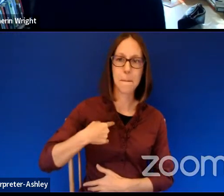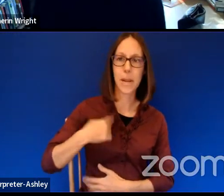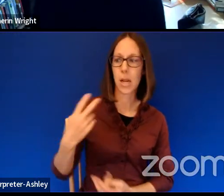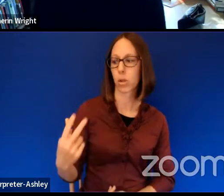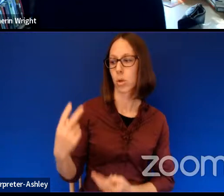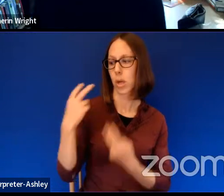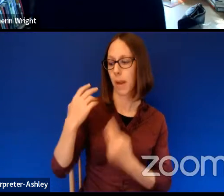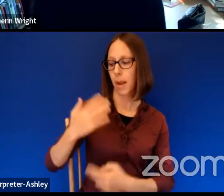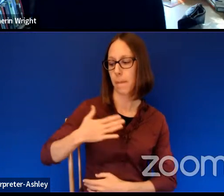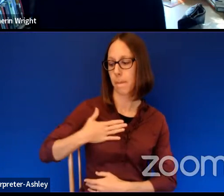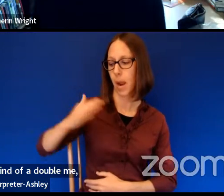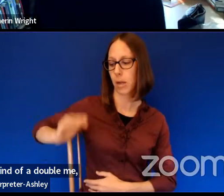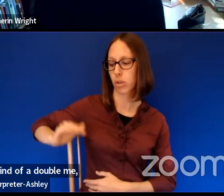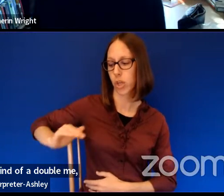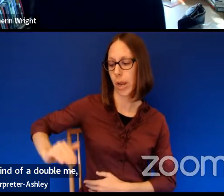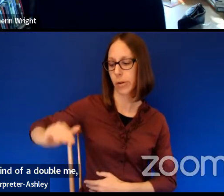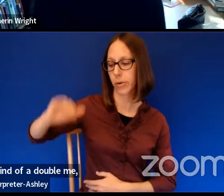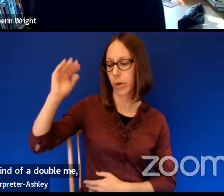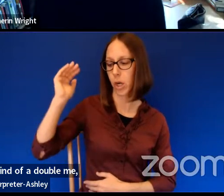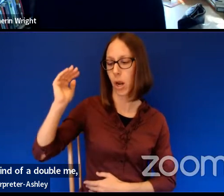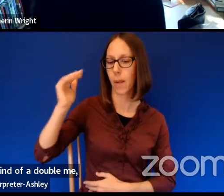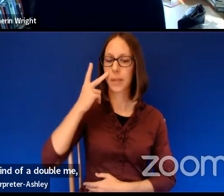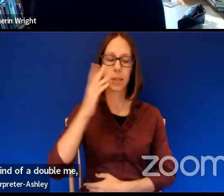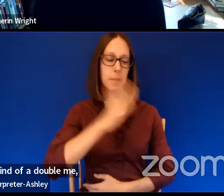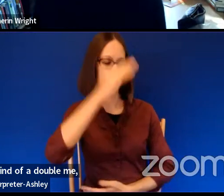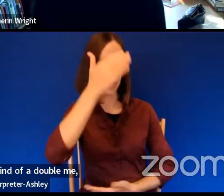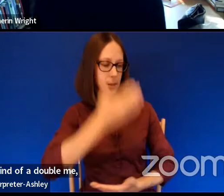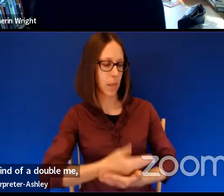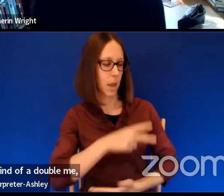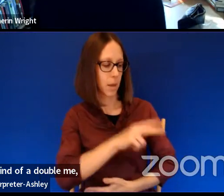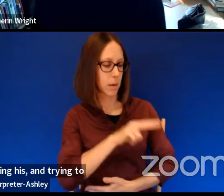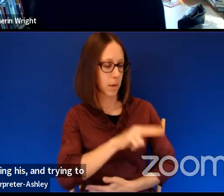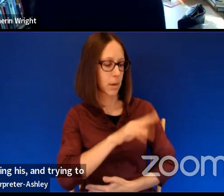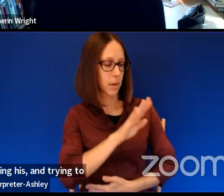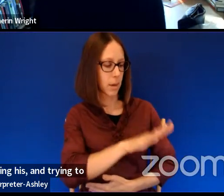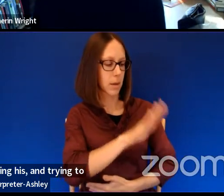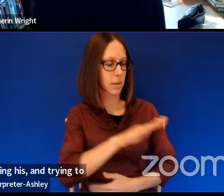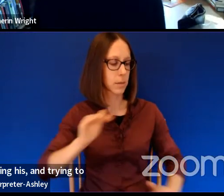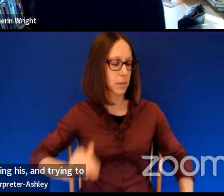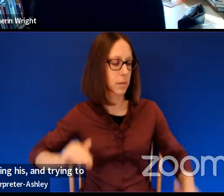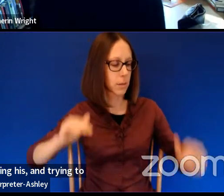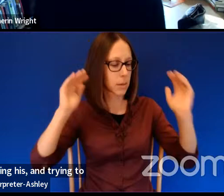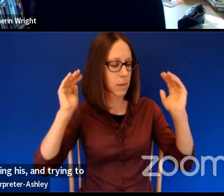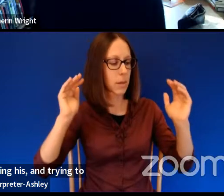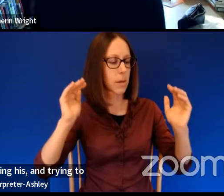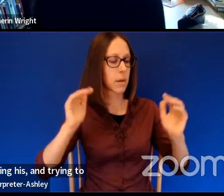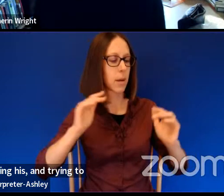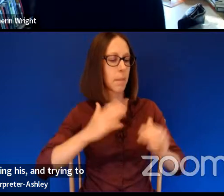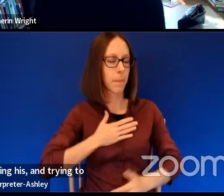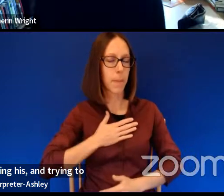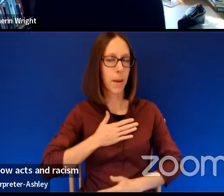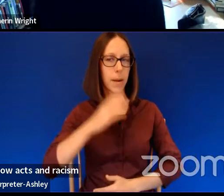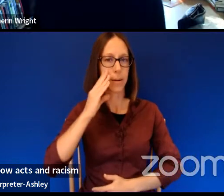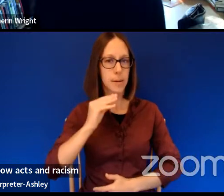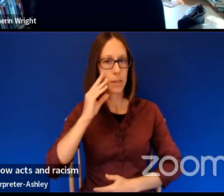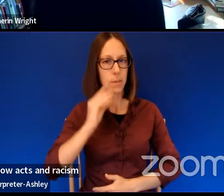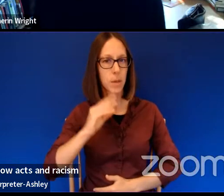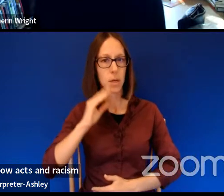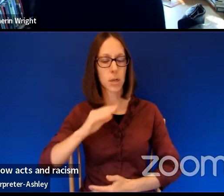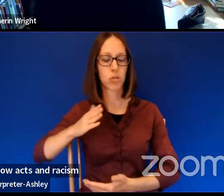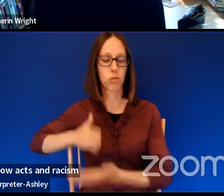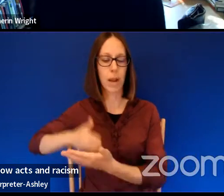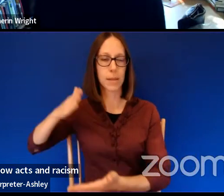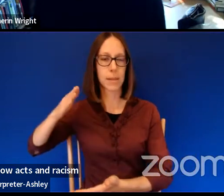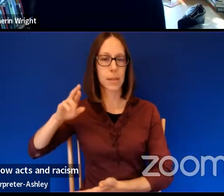and seeing his and trying to think about those kinds of, you know, acts of racism that I faced that seemed like they'd be